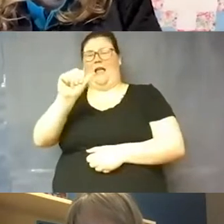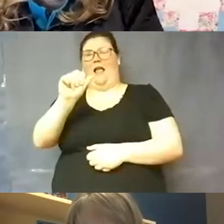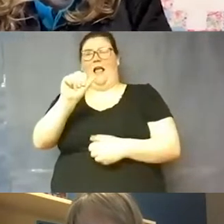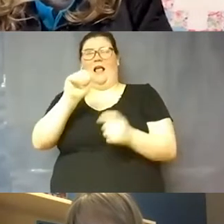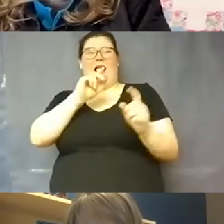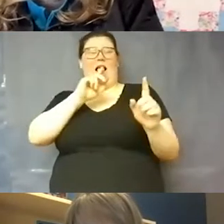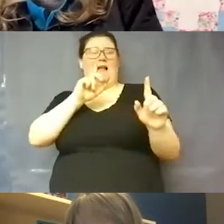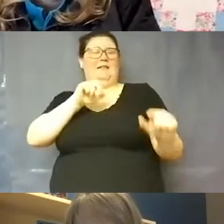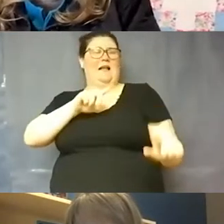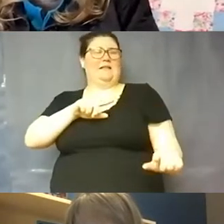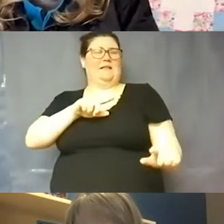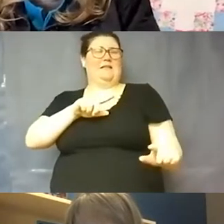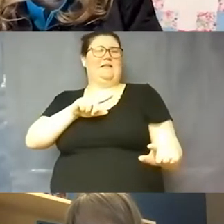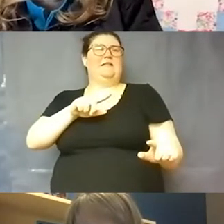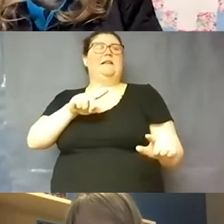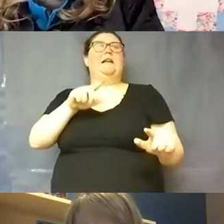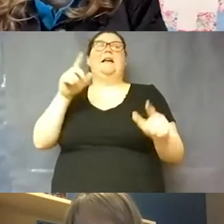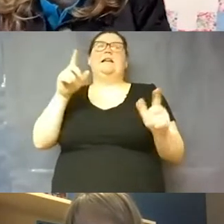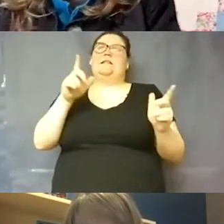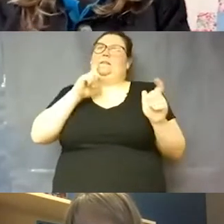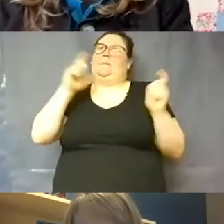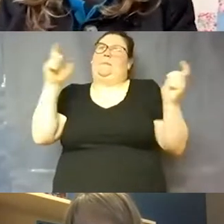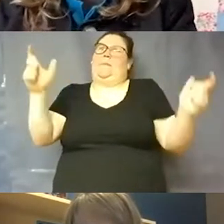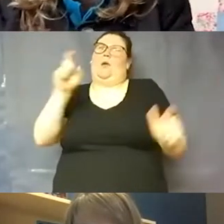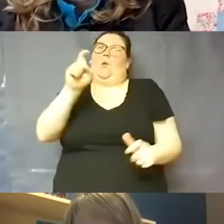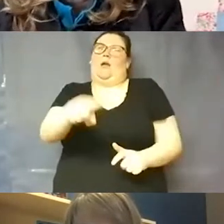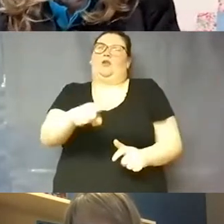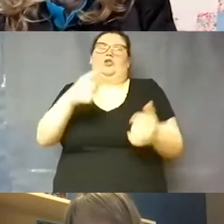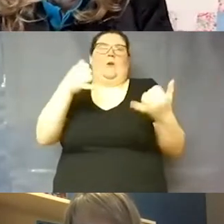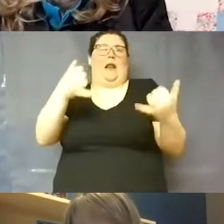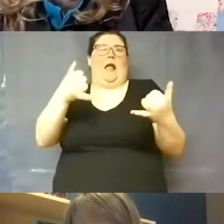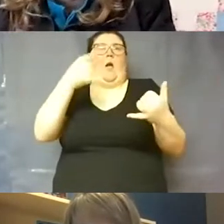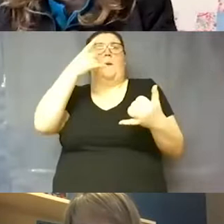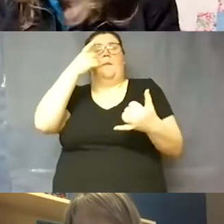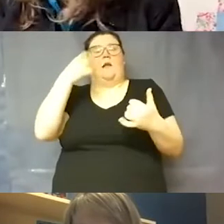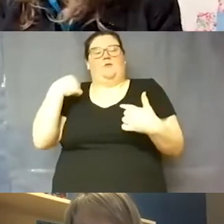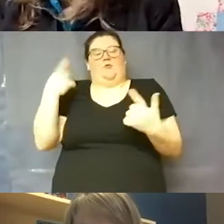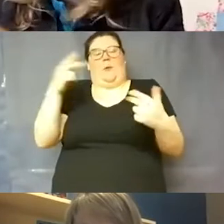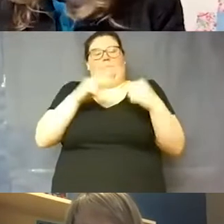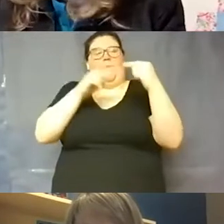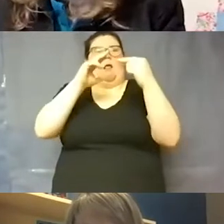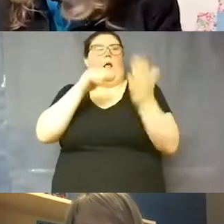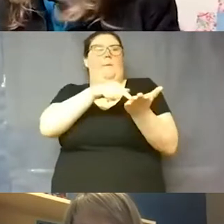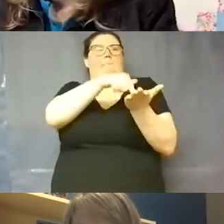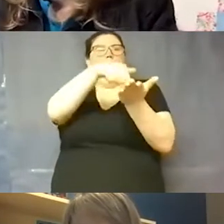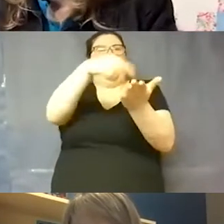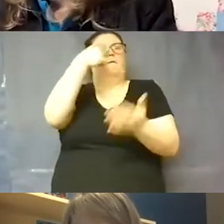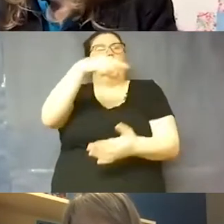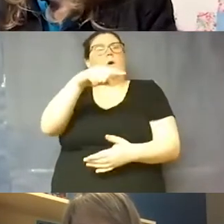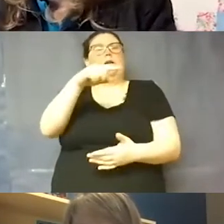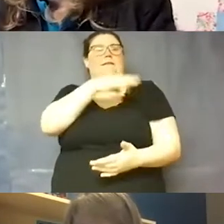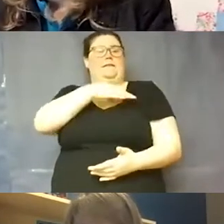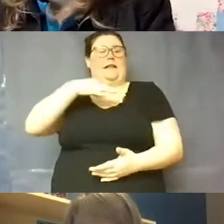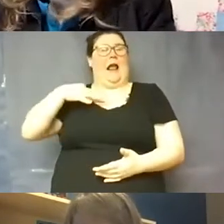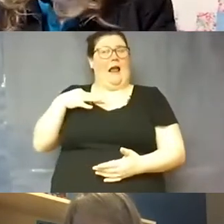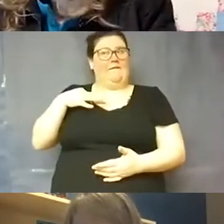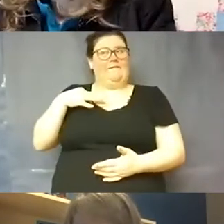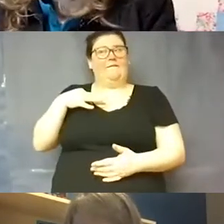kind of a it's a huge question right now, because as we build our models for staffing or